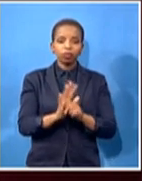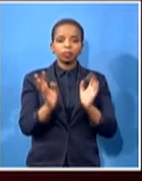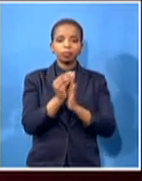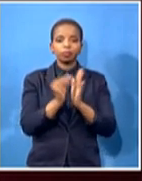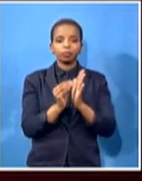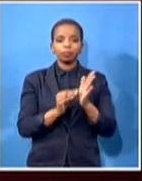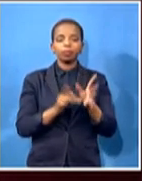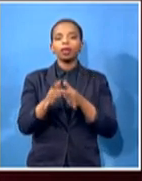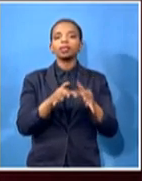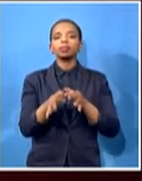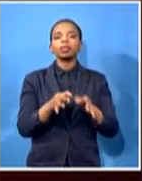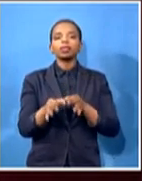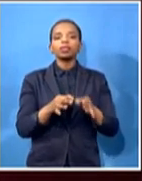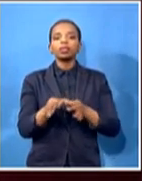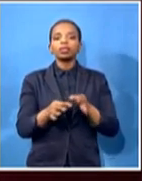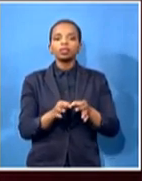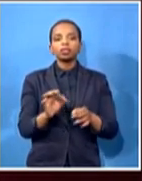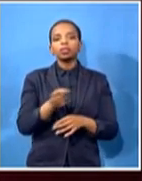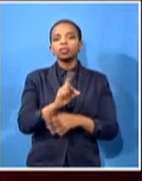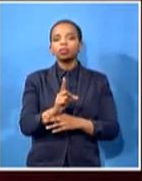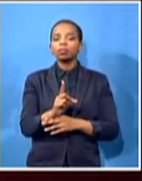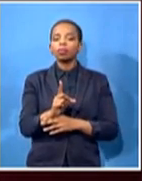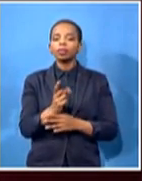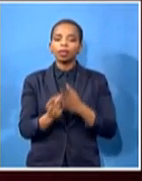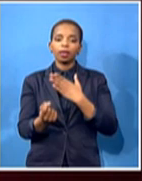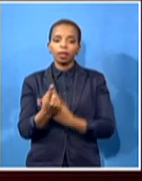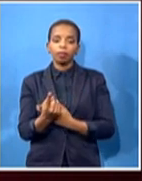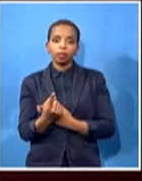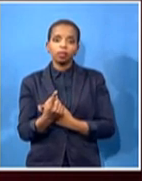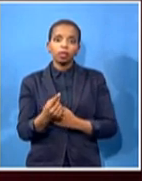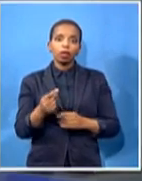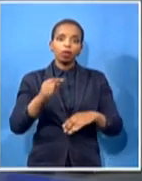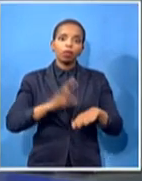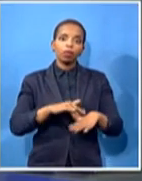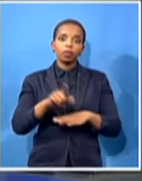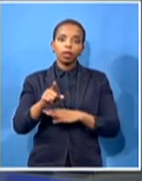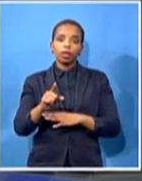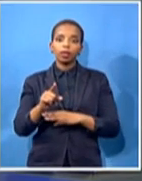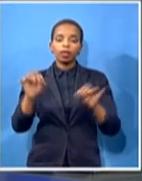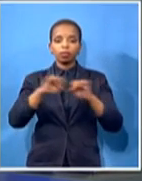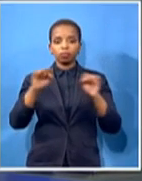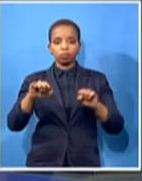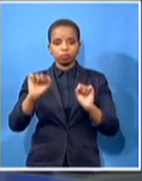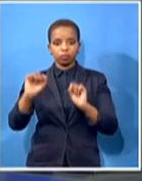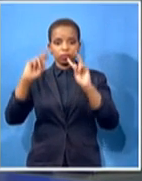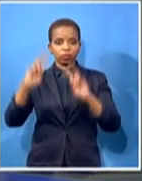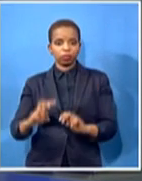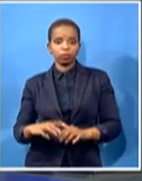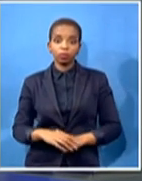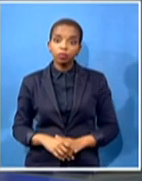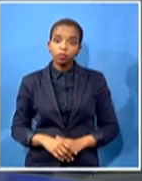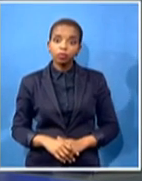and points on the sea gangstrom. Yeah. Why was there a need to have a